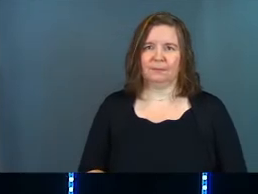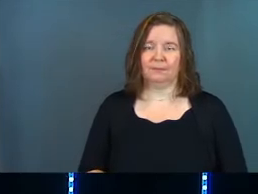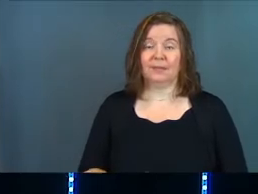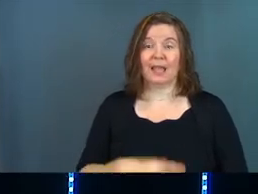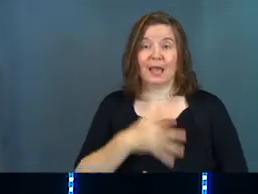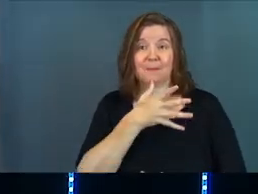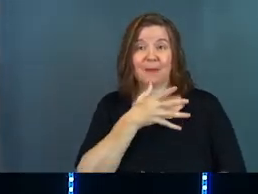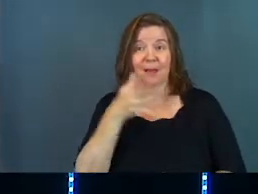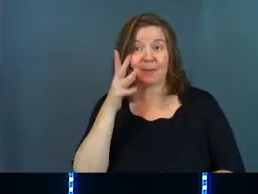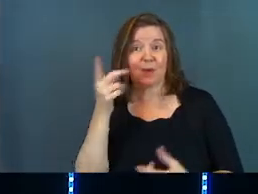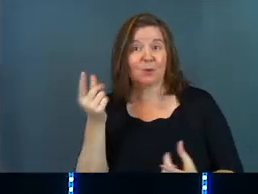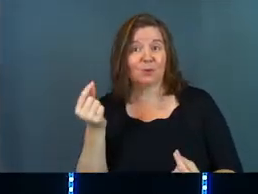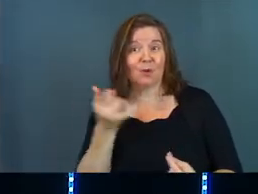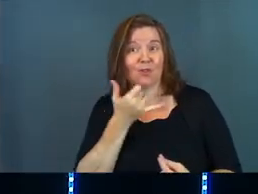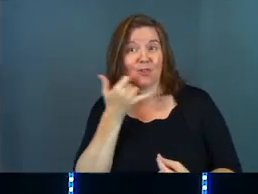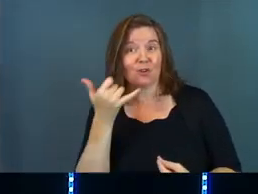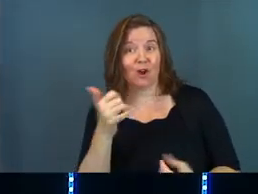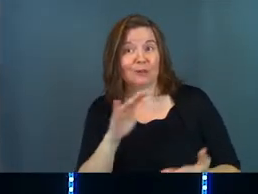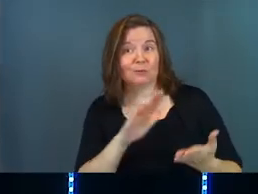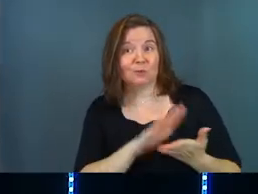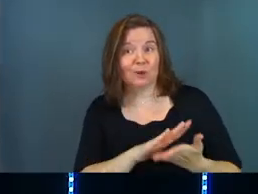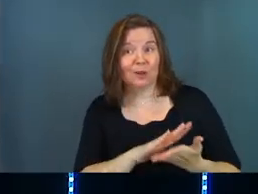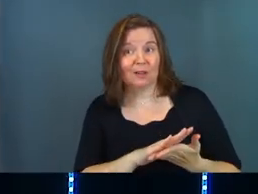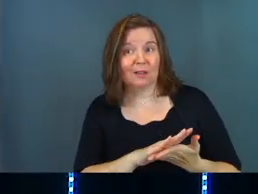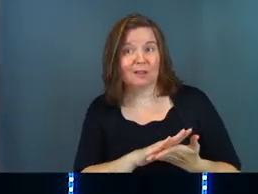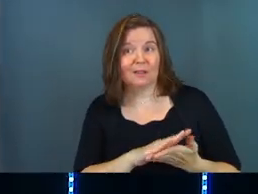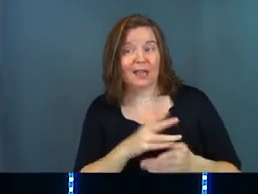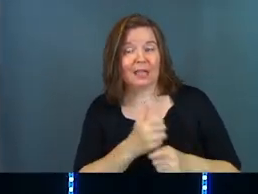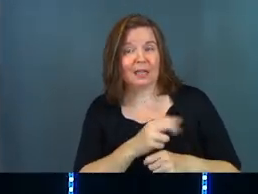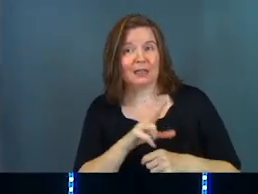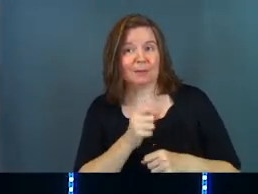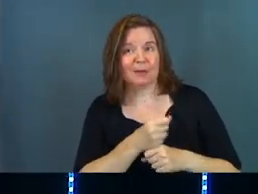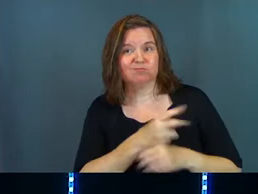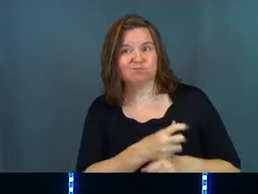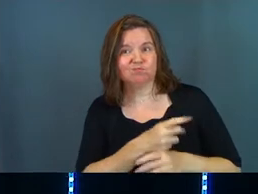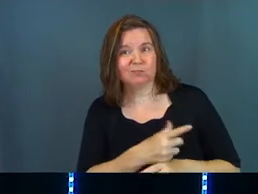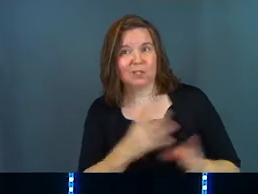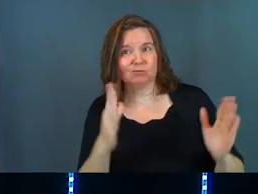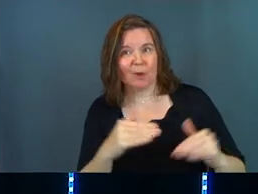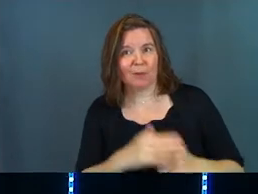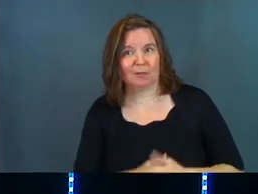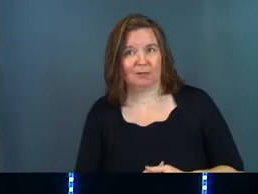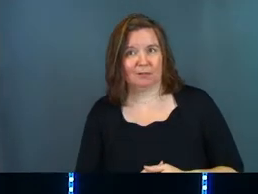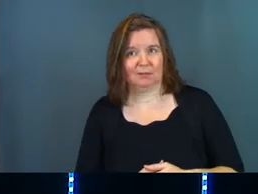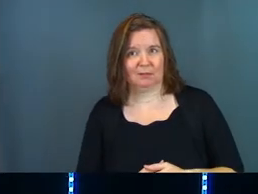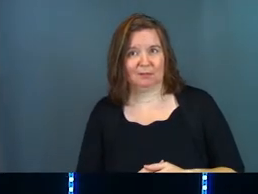And then mom and dad turned around and called up the school and got the bus drivers in trouble.